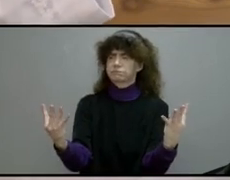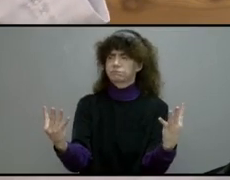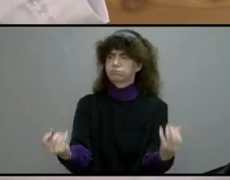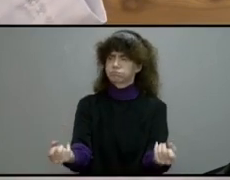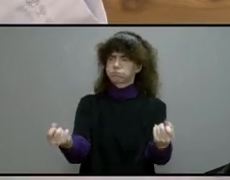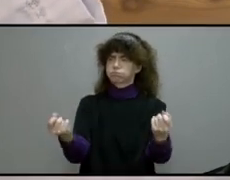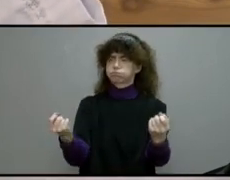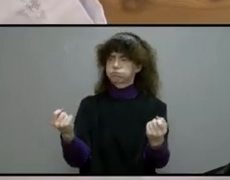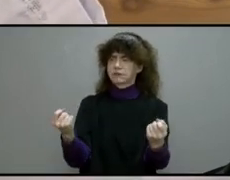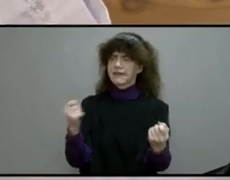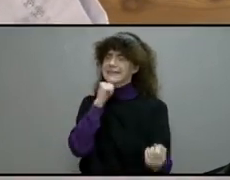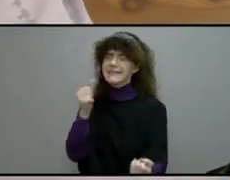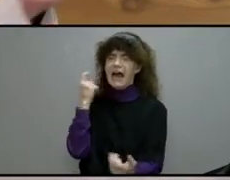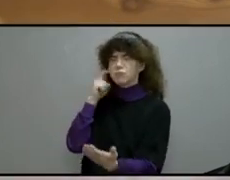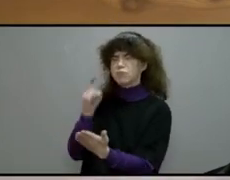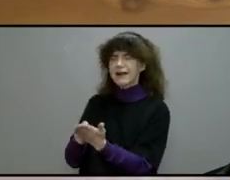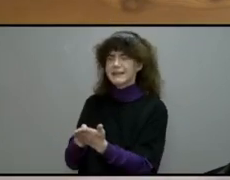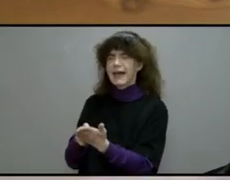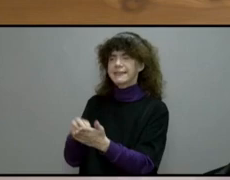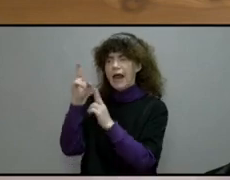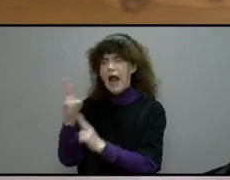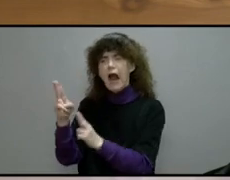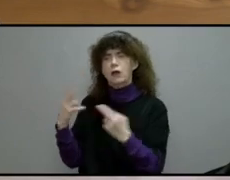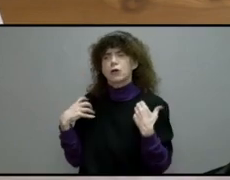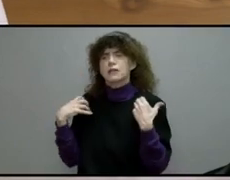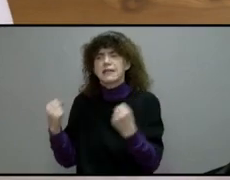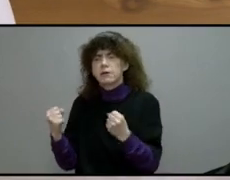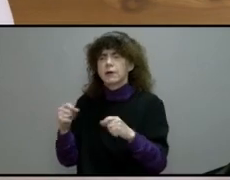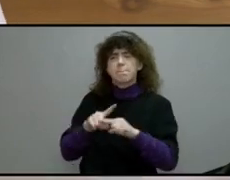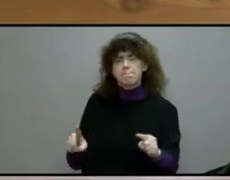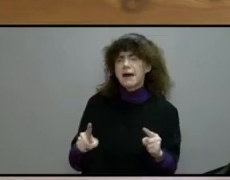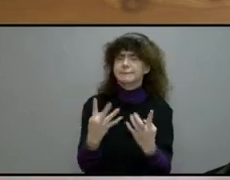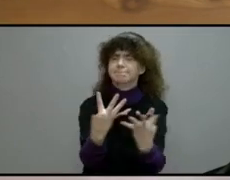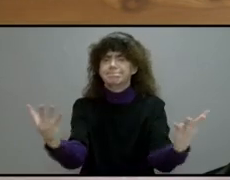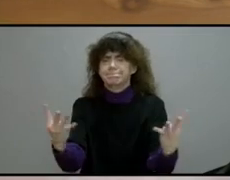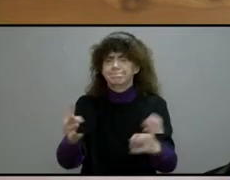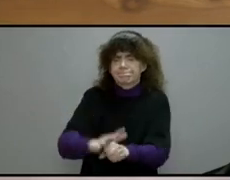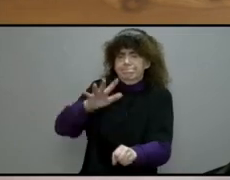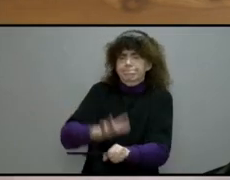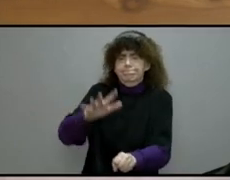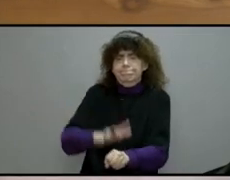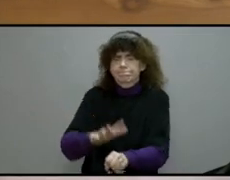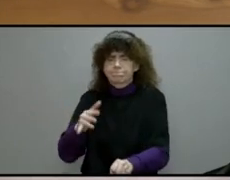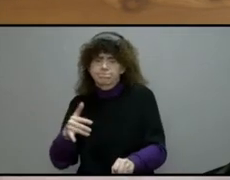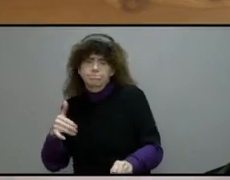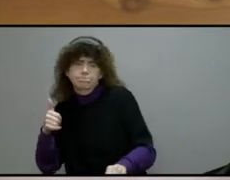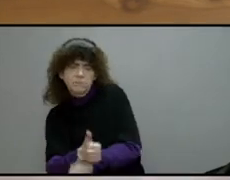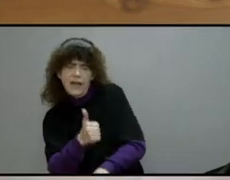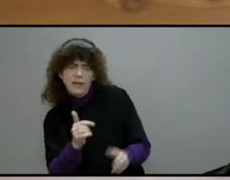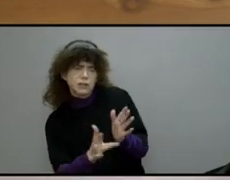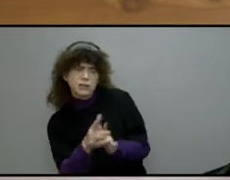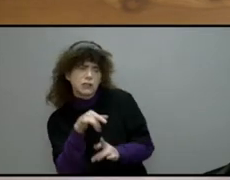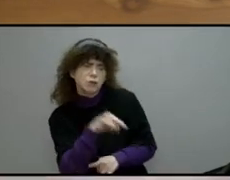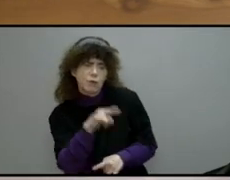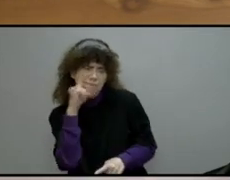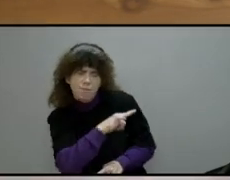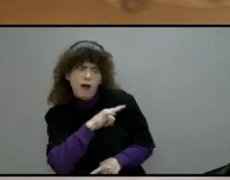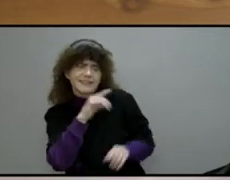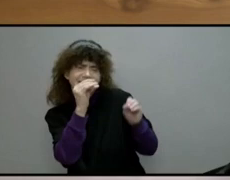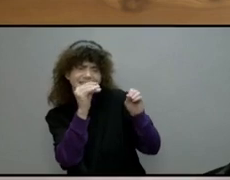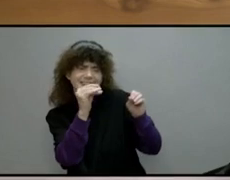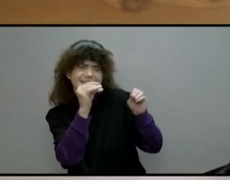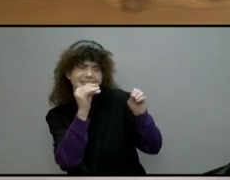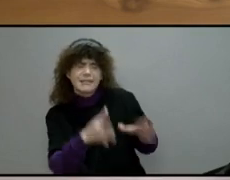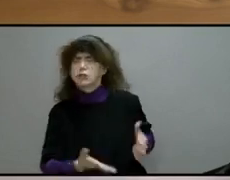entirely. Furthermore, they challenged Jesus and accused him of being a false teacher while declaring